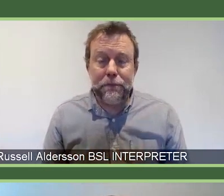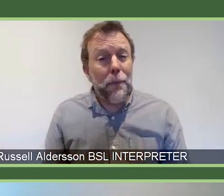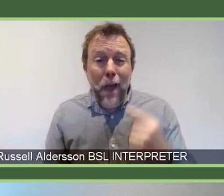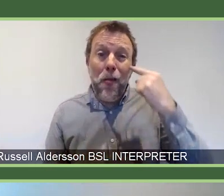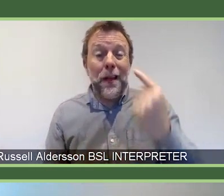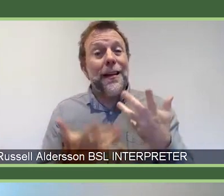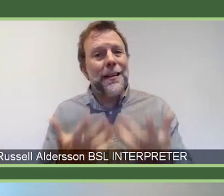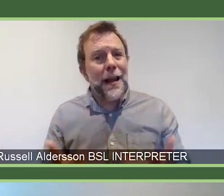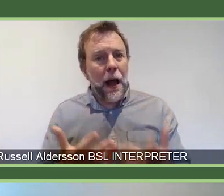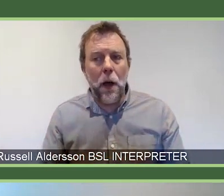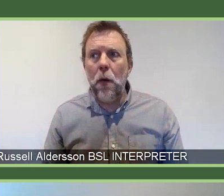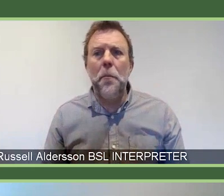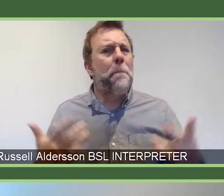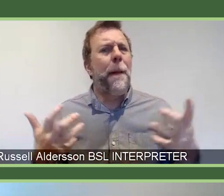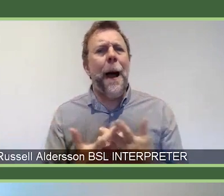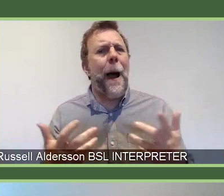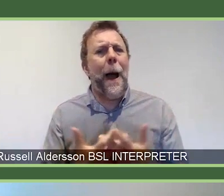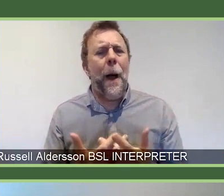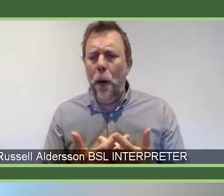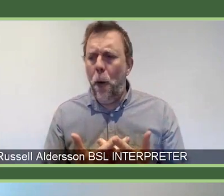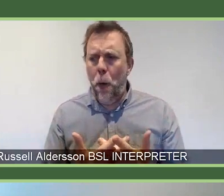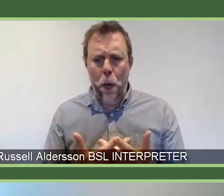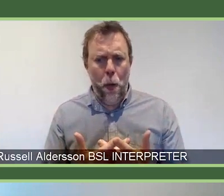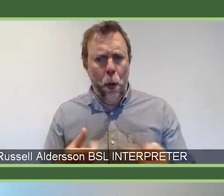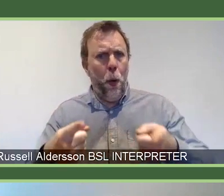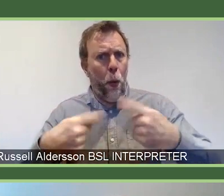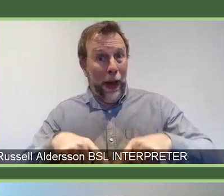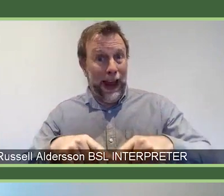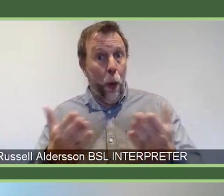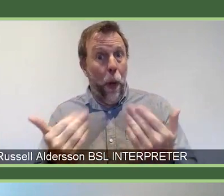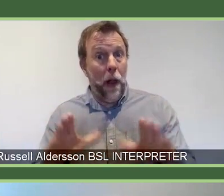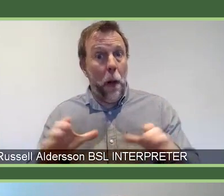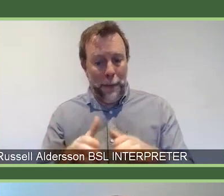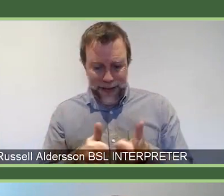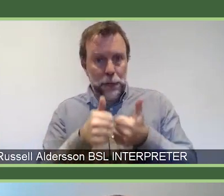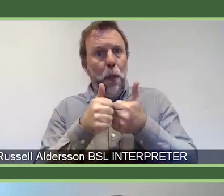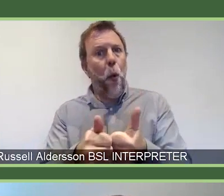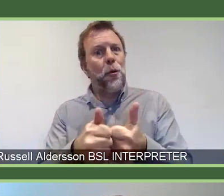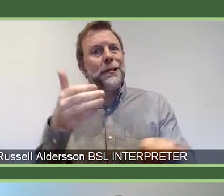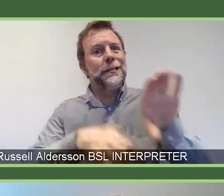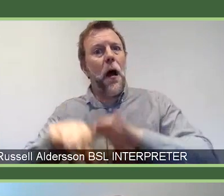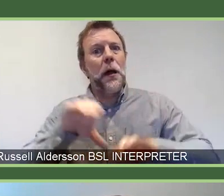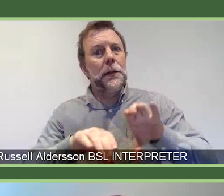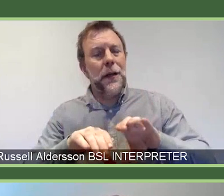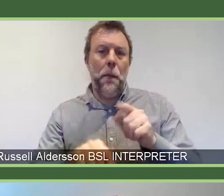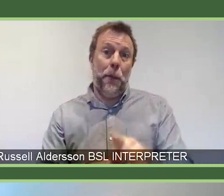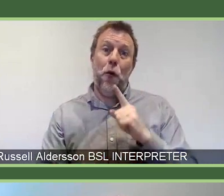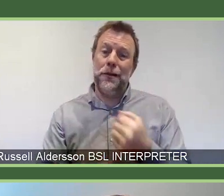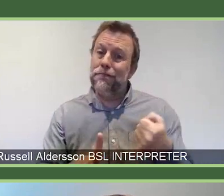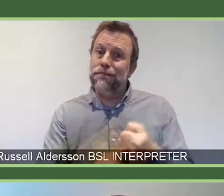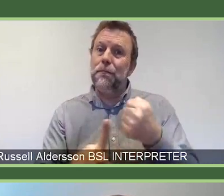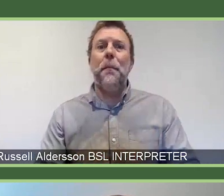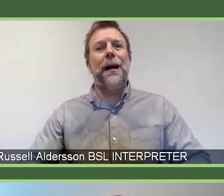to ask how best can Wellcome ensure that its support for science has the greatest impact on human health.